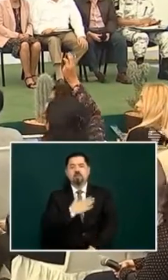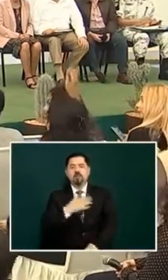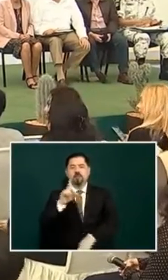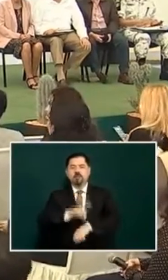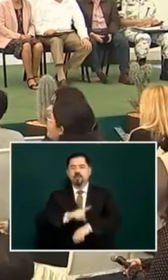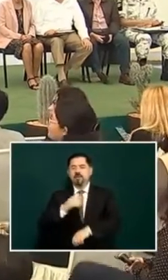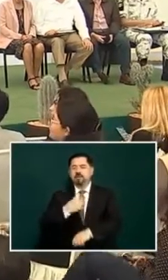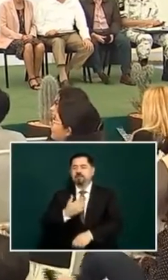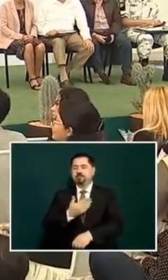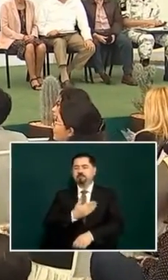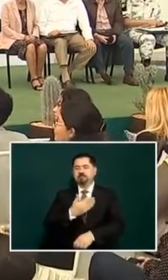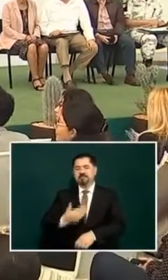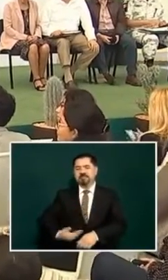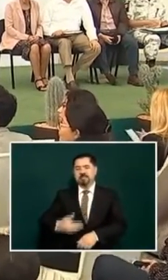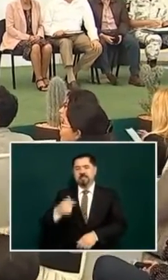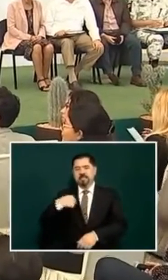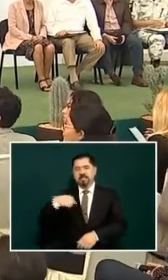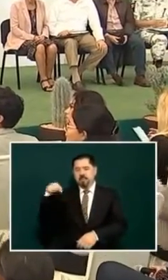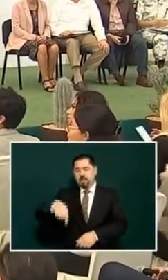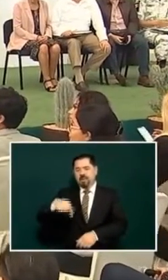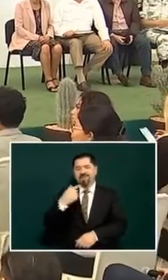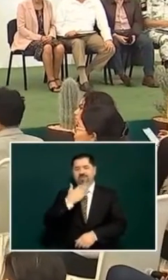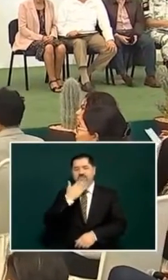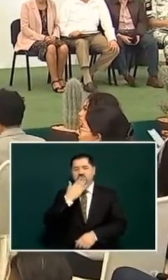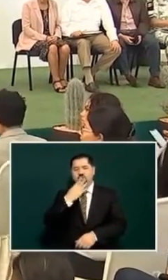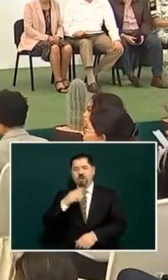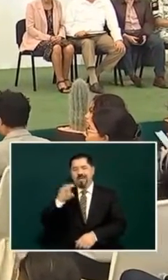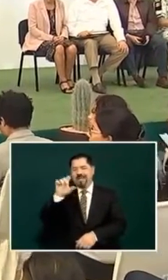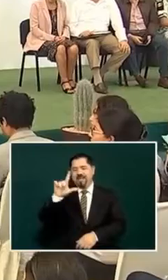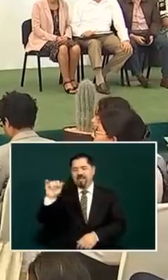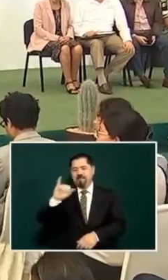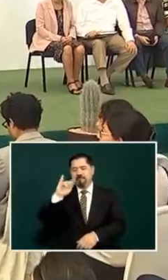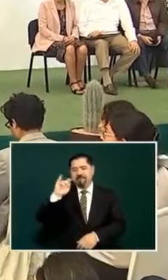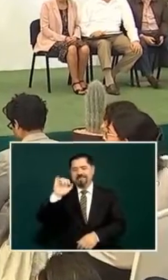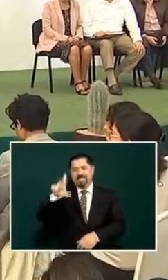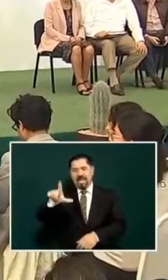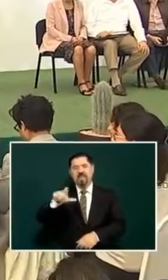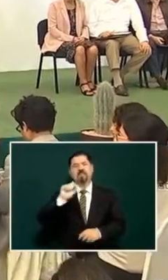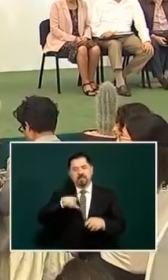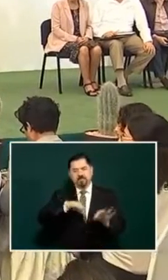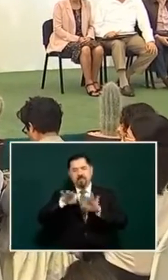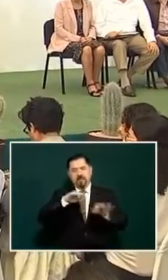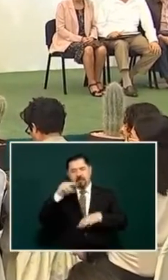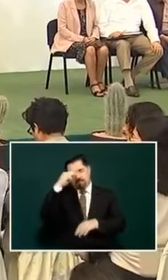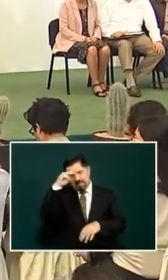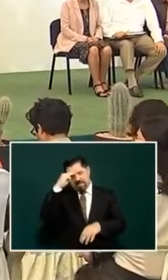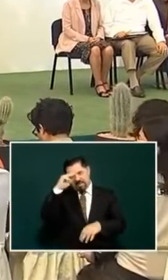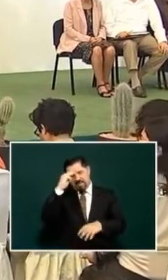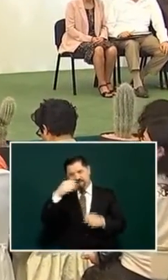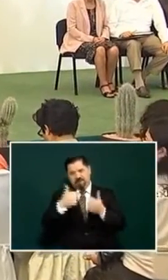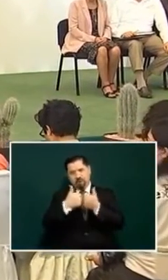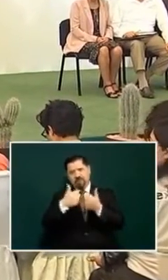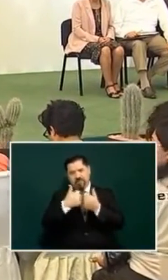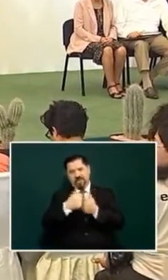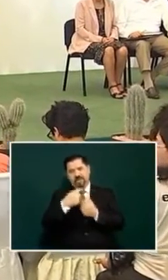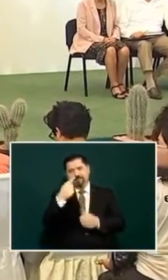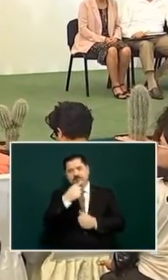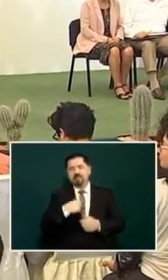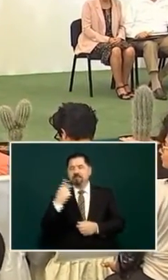hello mr. president from sonora kranica mexicali and near tijuana